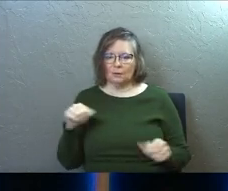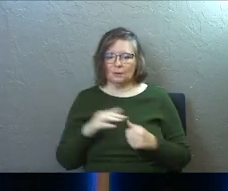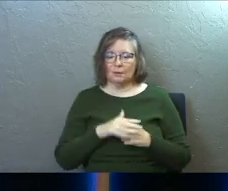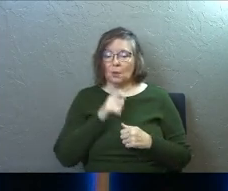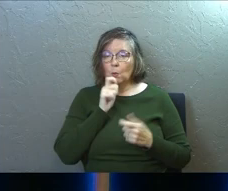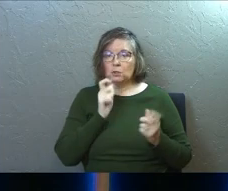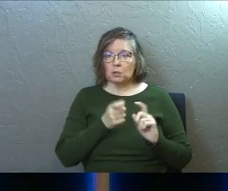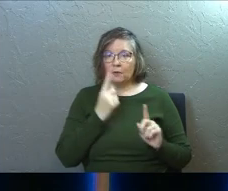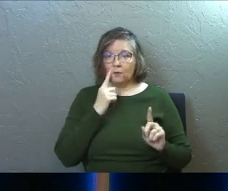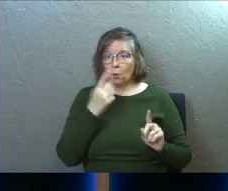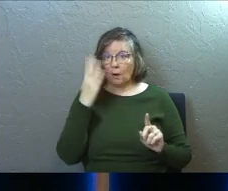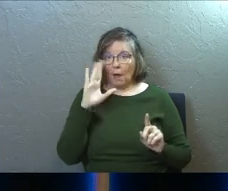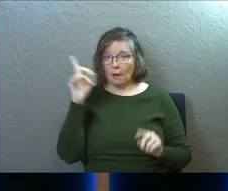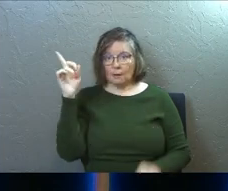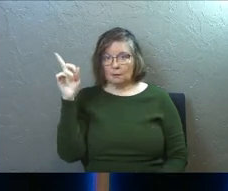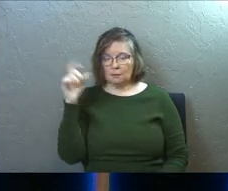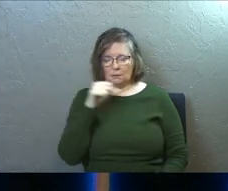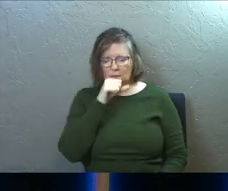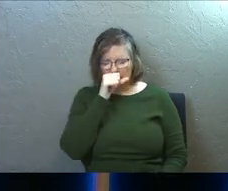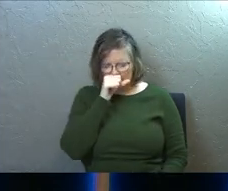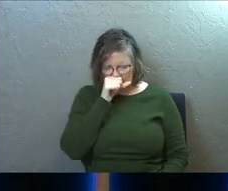and he wasn't changing for God.